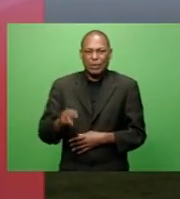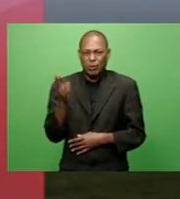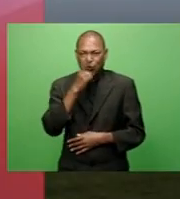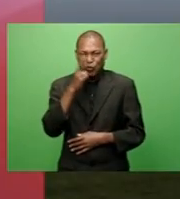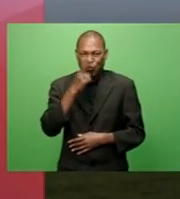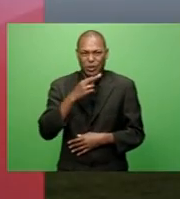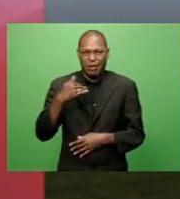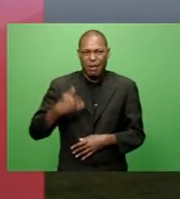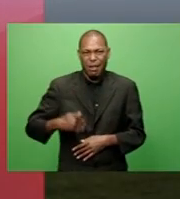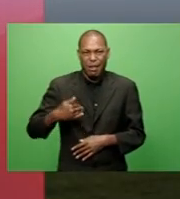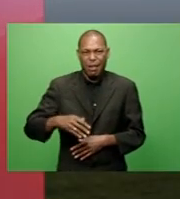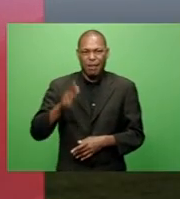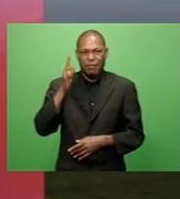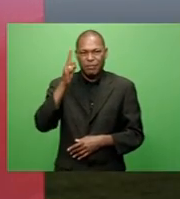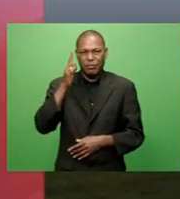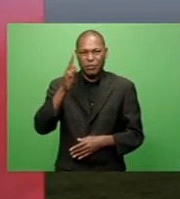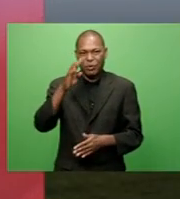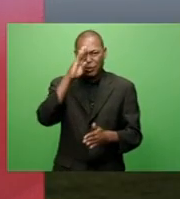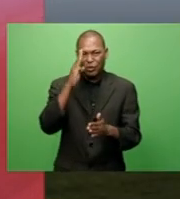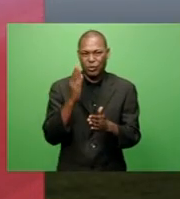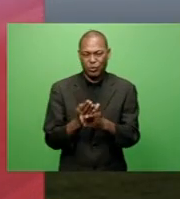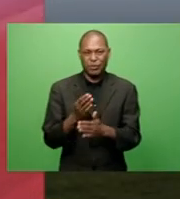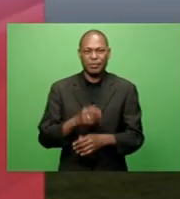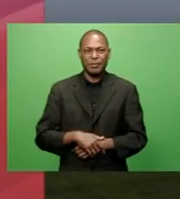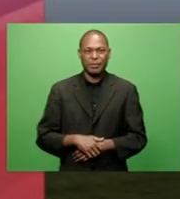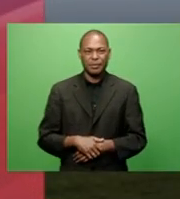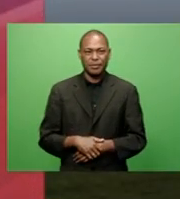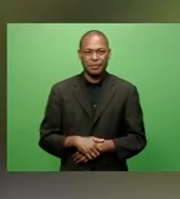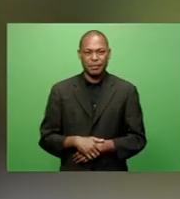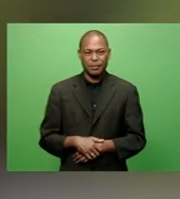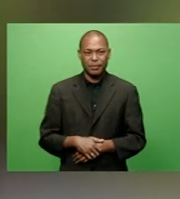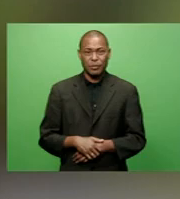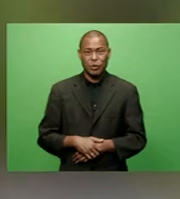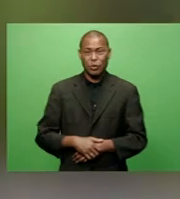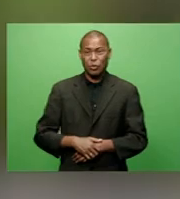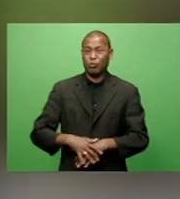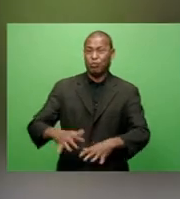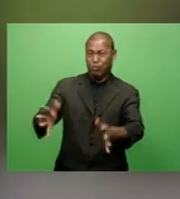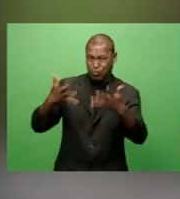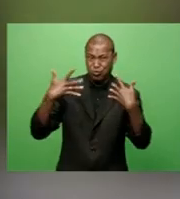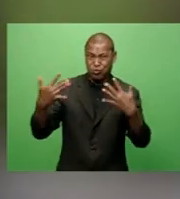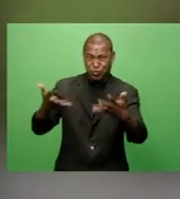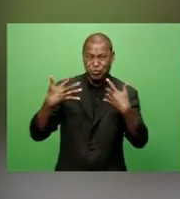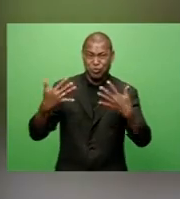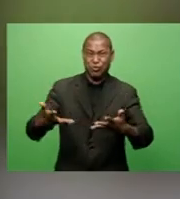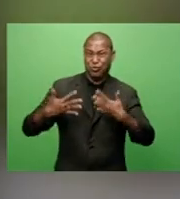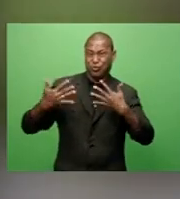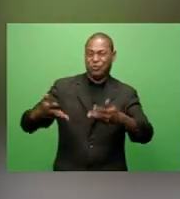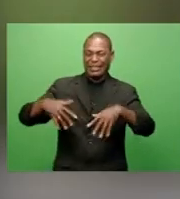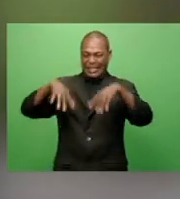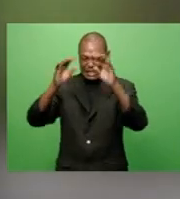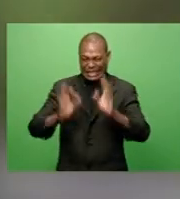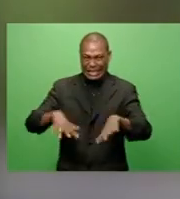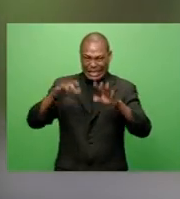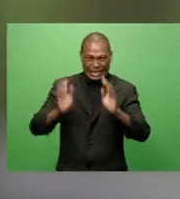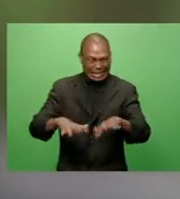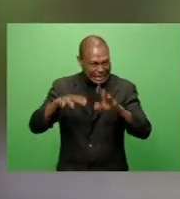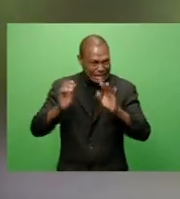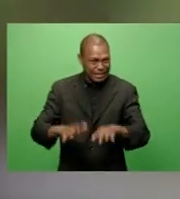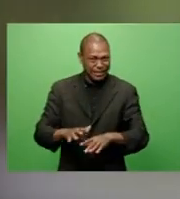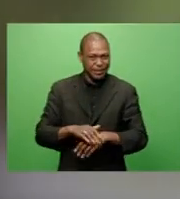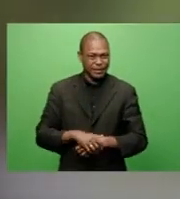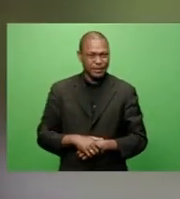It's experiencing rain and the strong winds at times and we don't attend